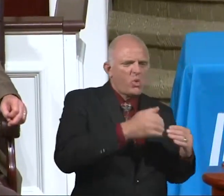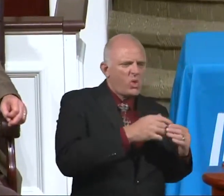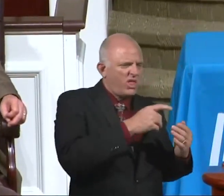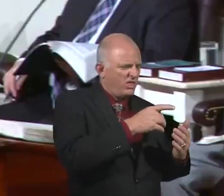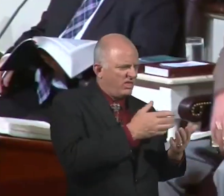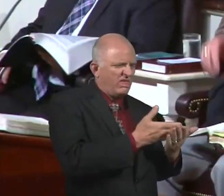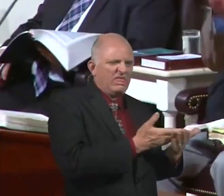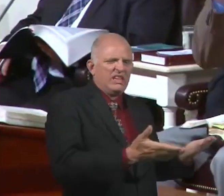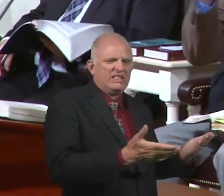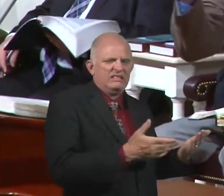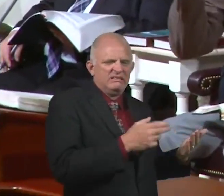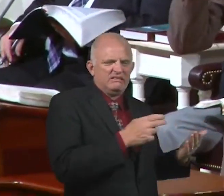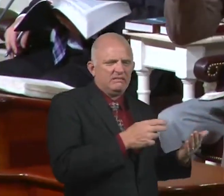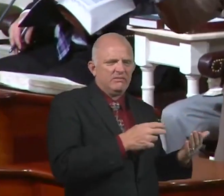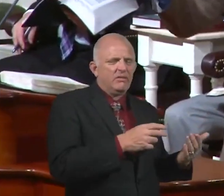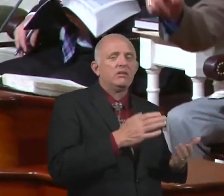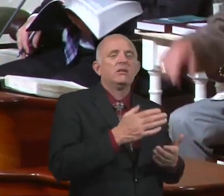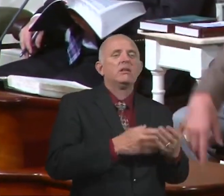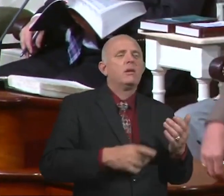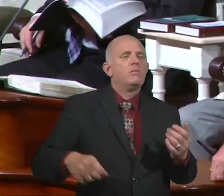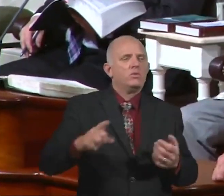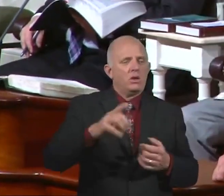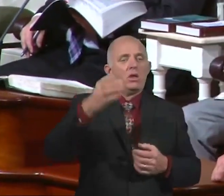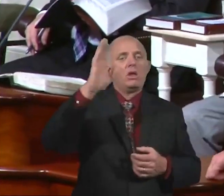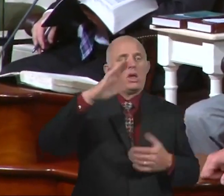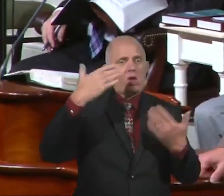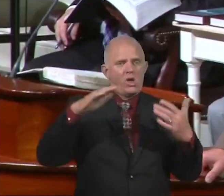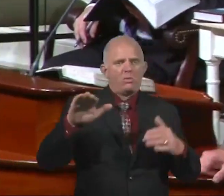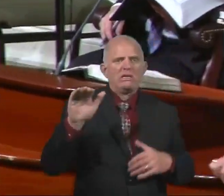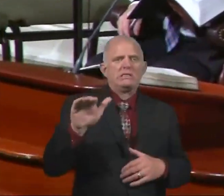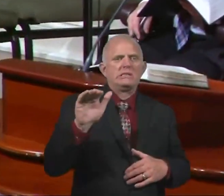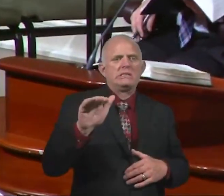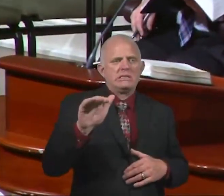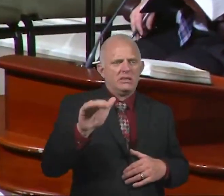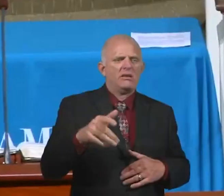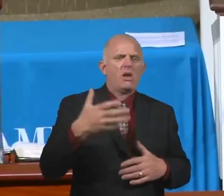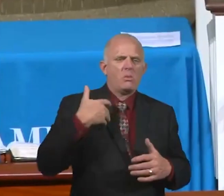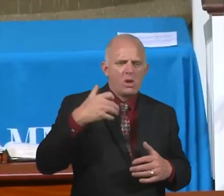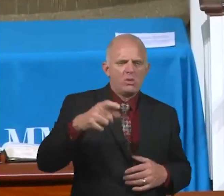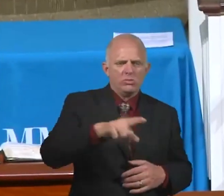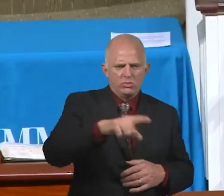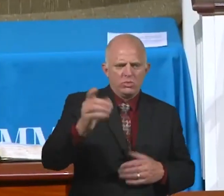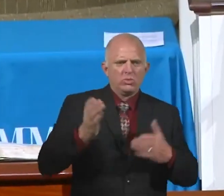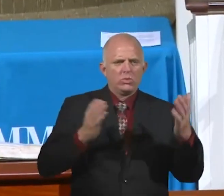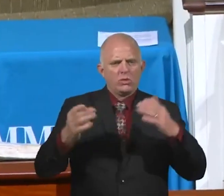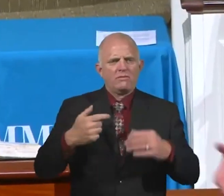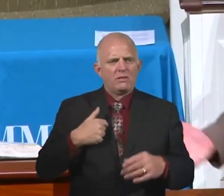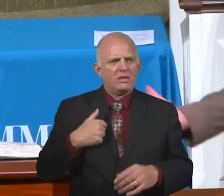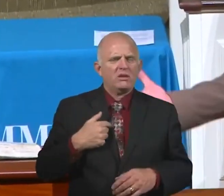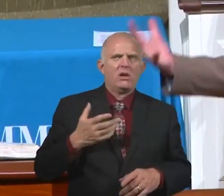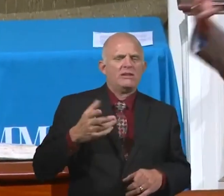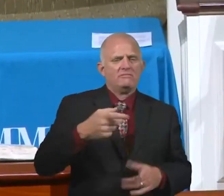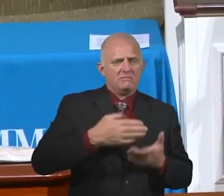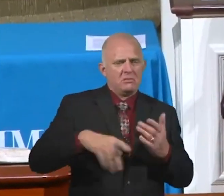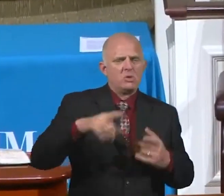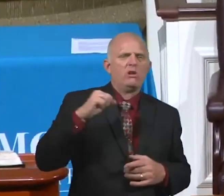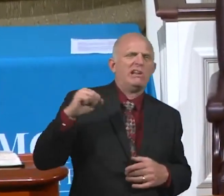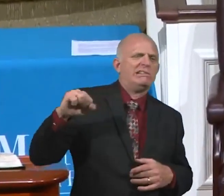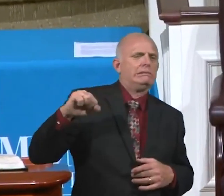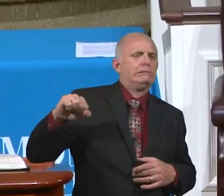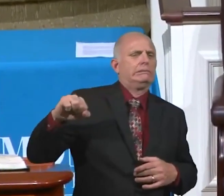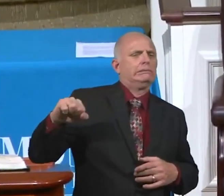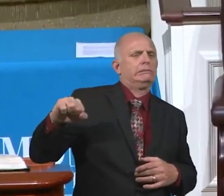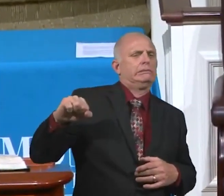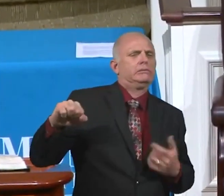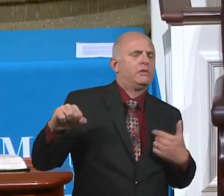tapped you on the proverbial shoulder and told you, I want you to serve me. And you're fighting. And you're getting more possessions,